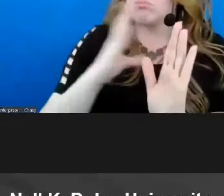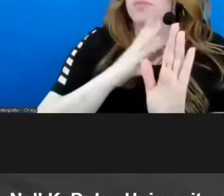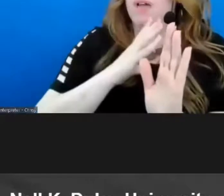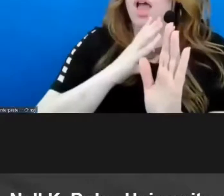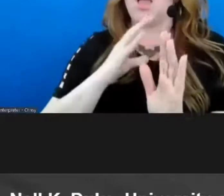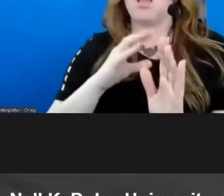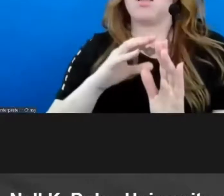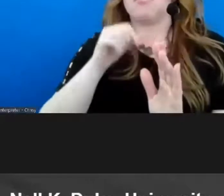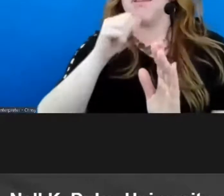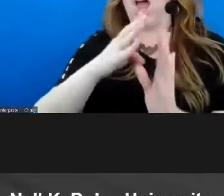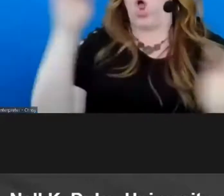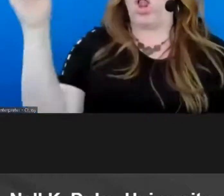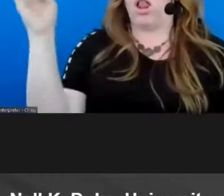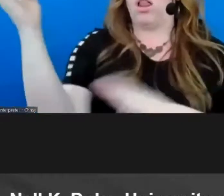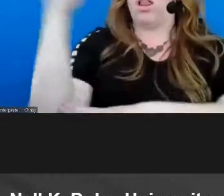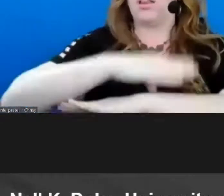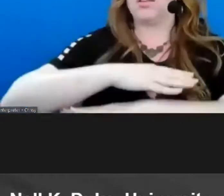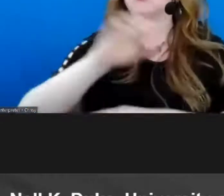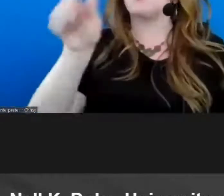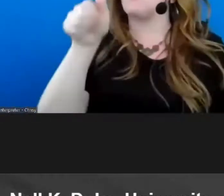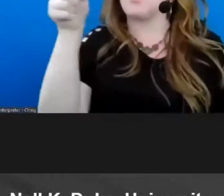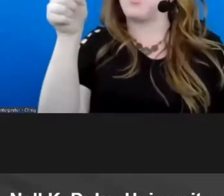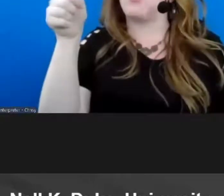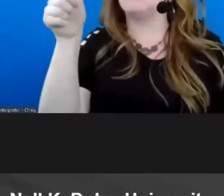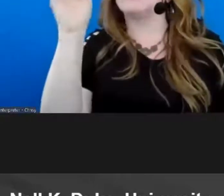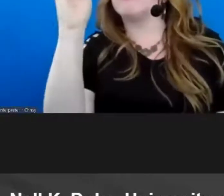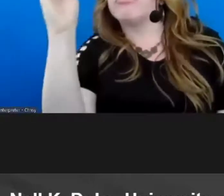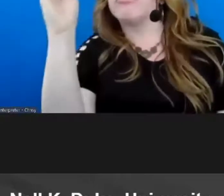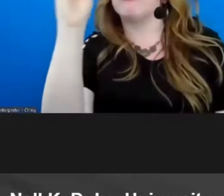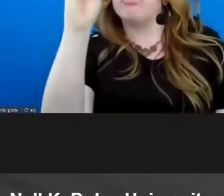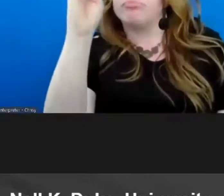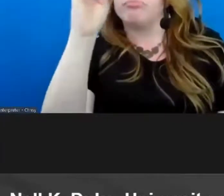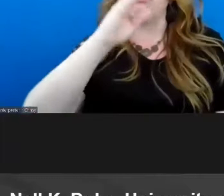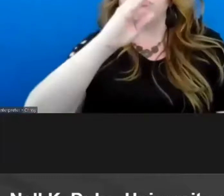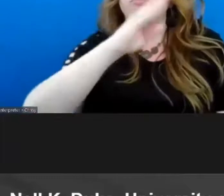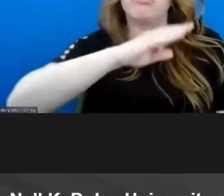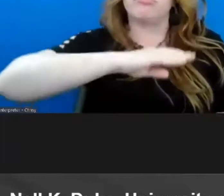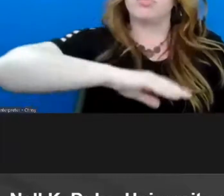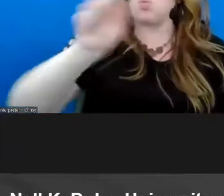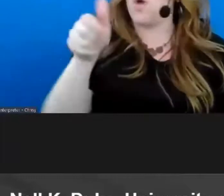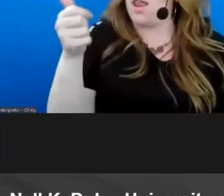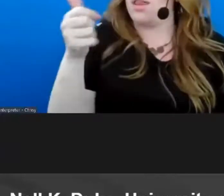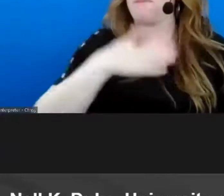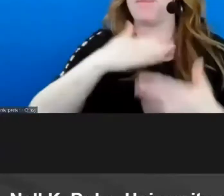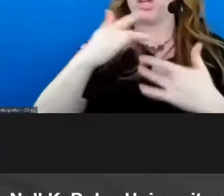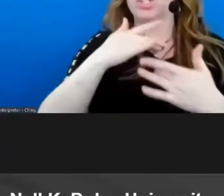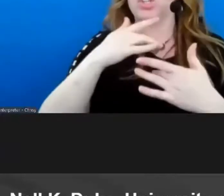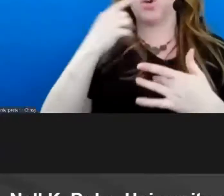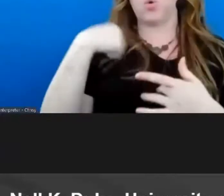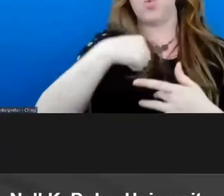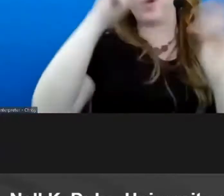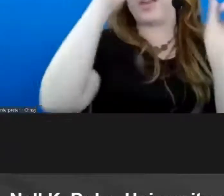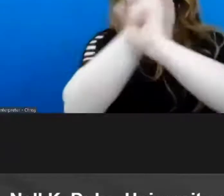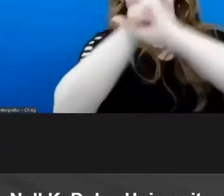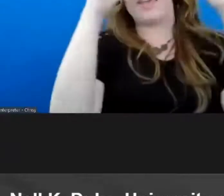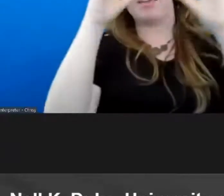that's the whole day so what else is in place and my concern among others is that when we think of science of reading we need